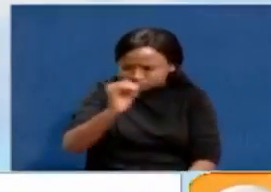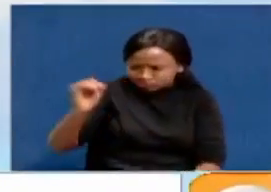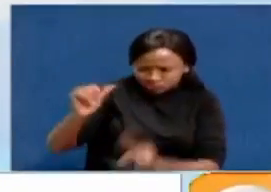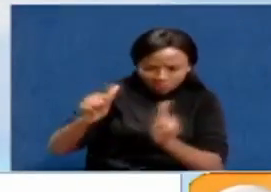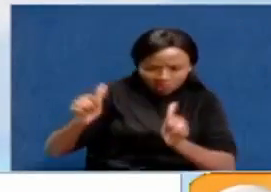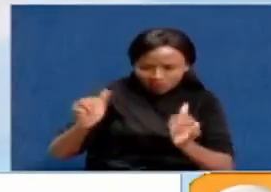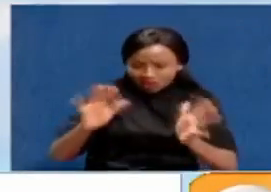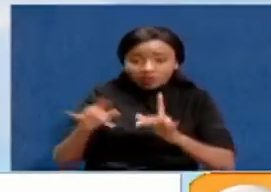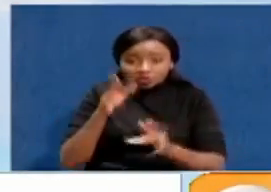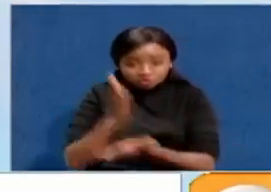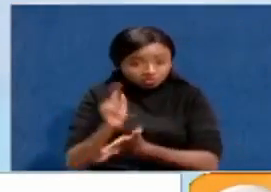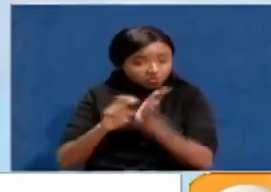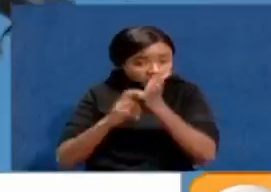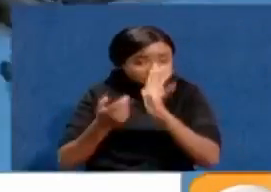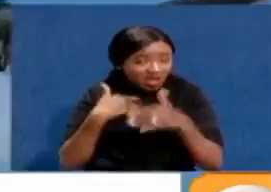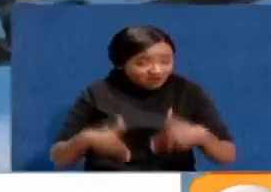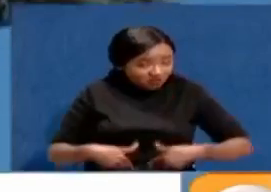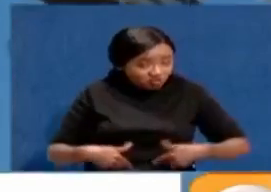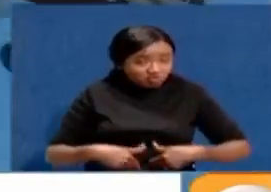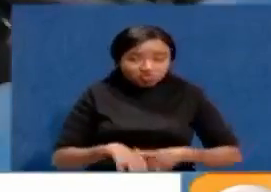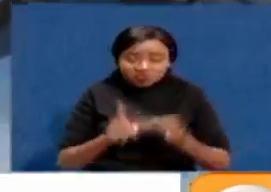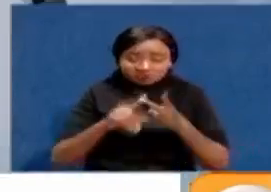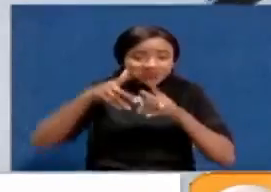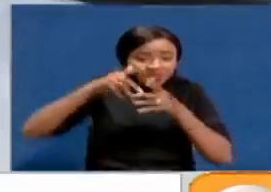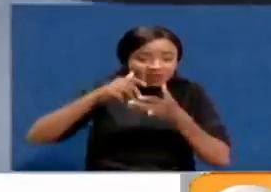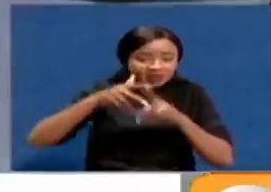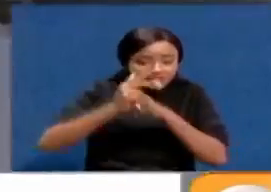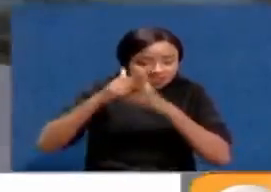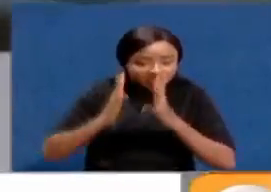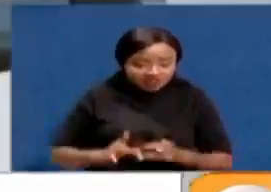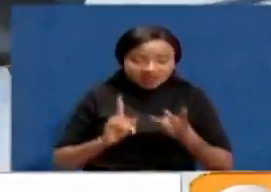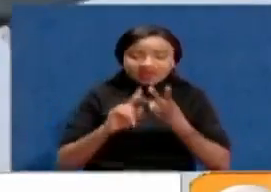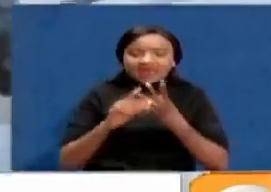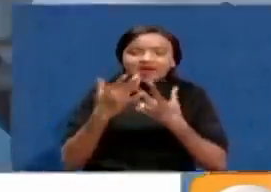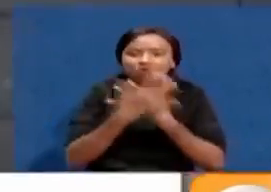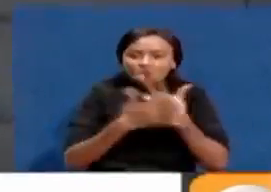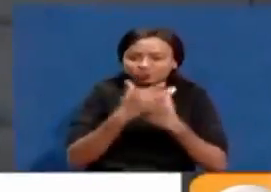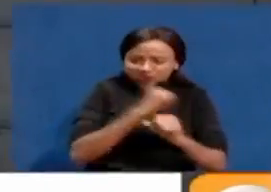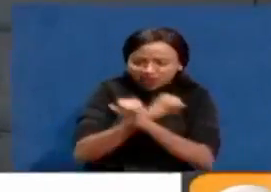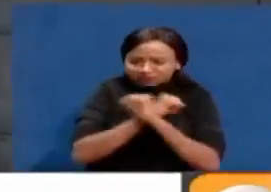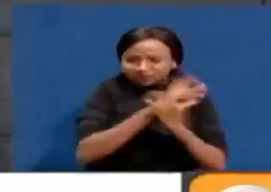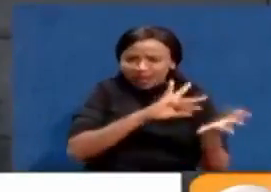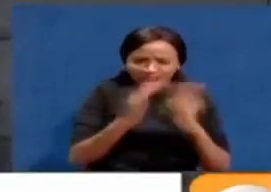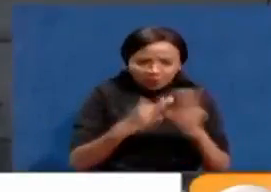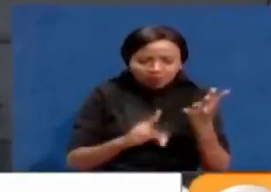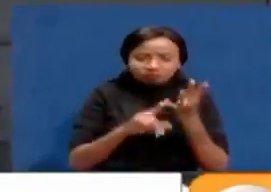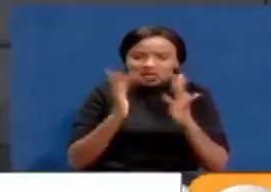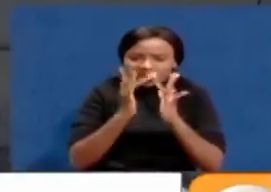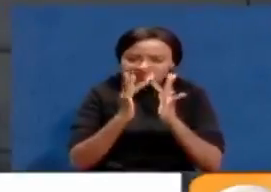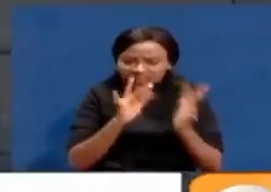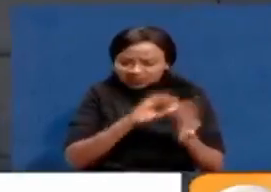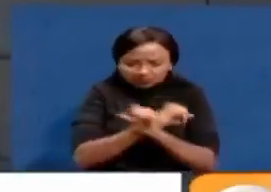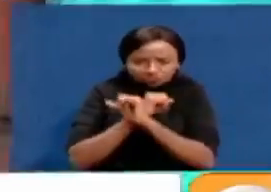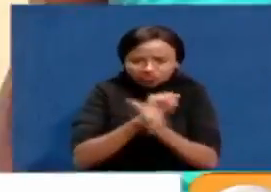project featuring young and innovative techies, engineers, cyber security experts, mineral and mining personnel and